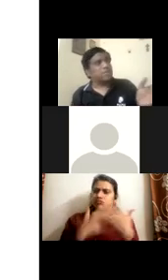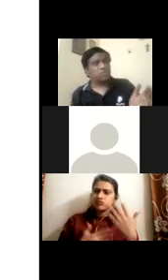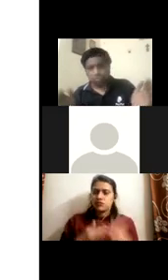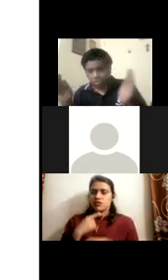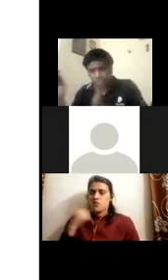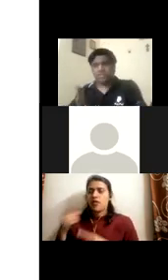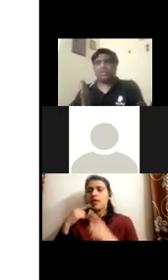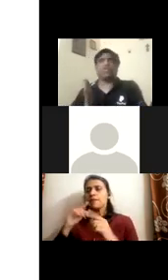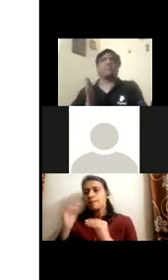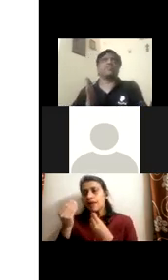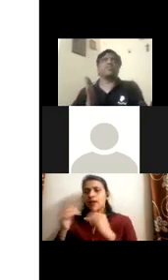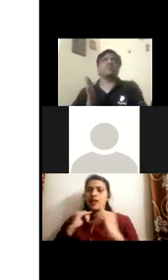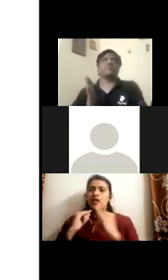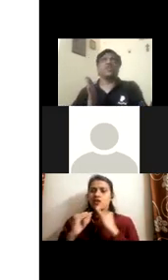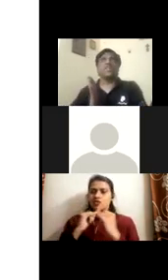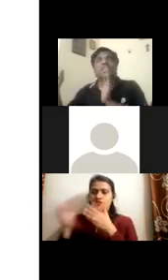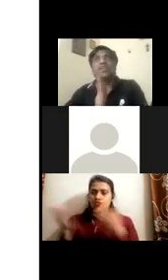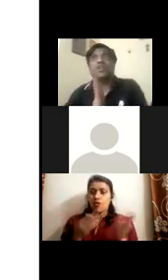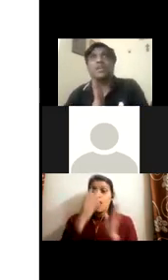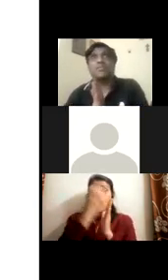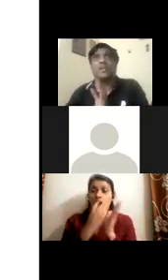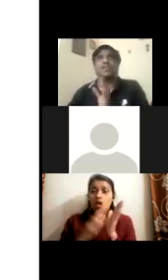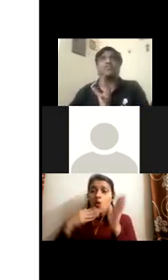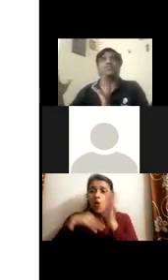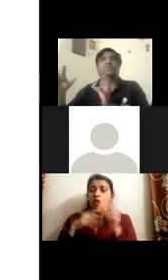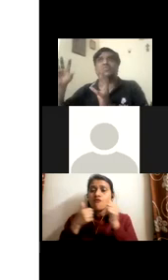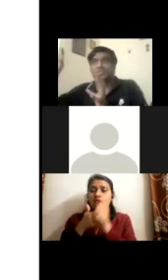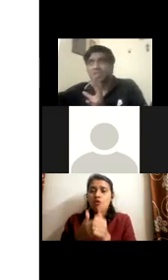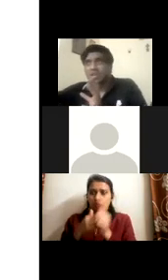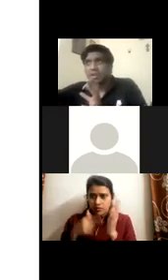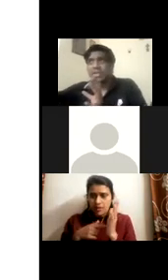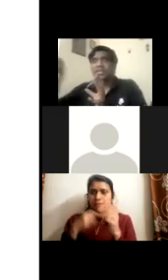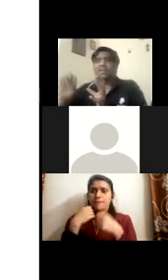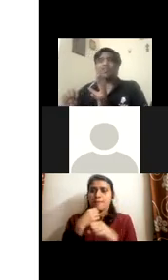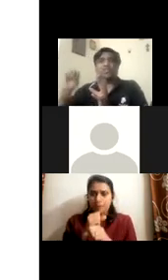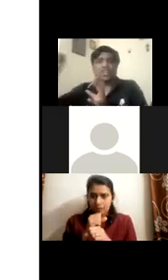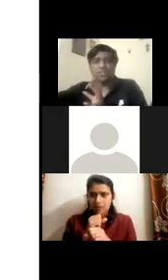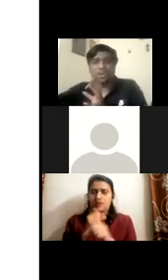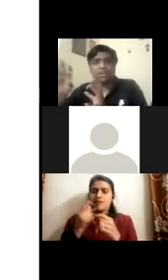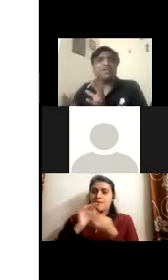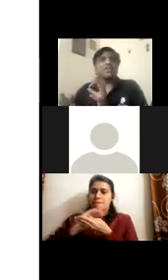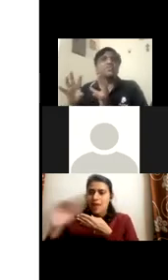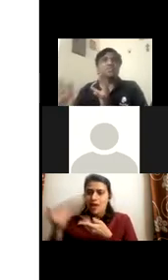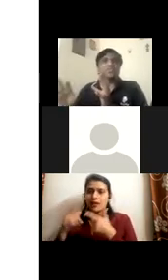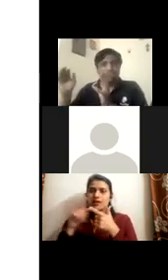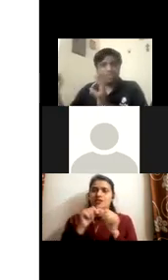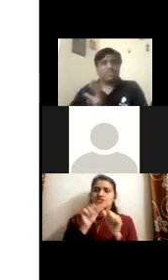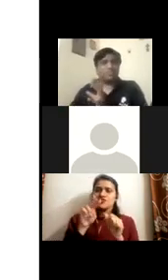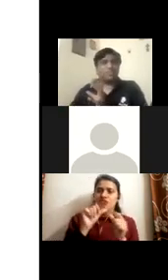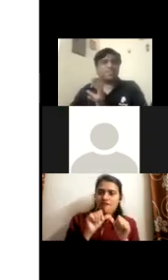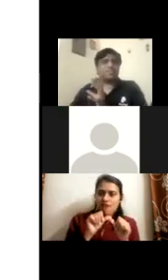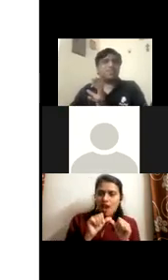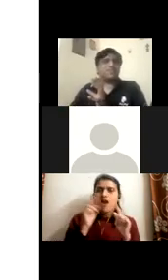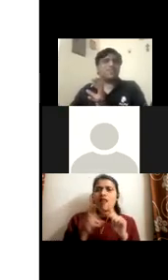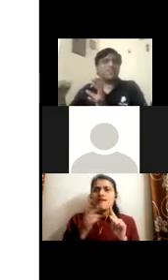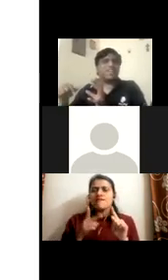and they'll go through. This is the curriculum. They'll go through in that curriculum. I'll build, you know, which is banking or Java inputs. I will build